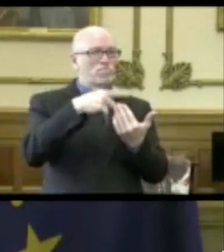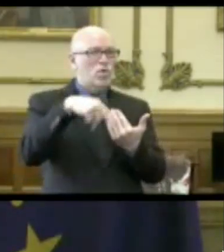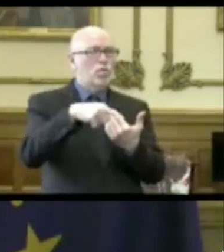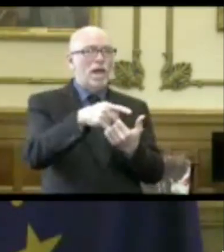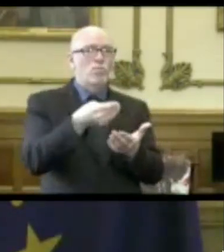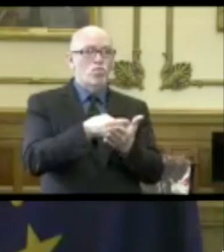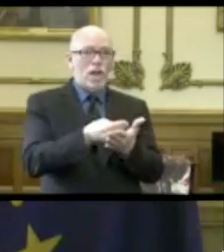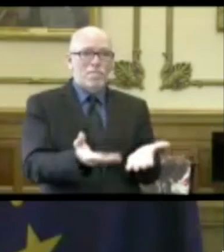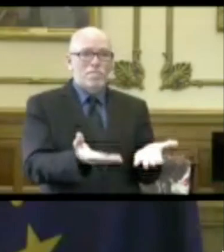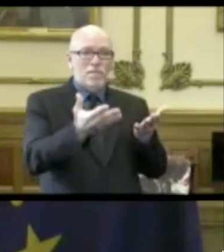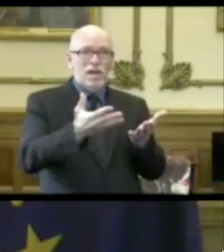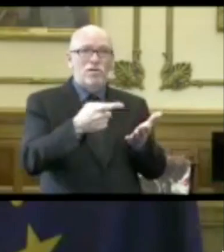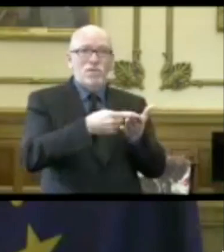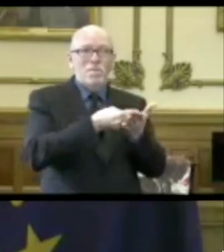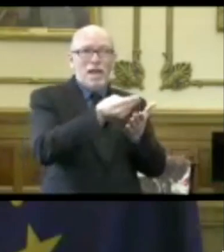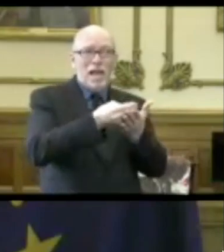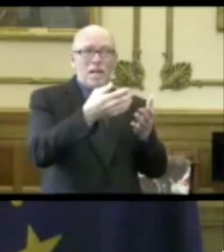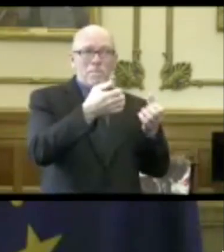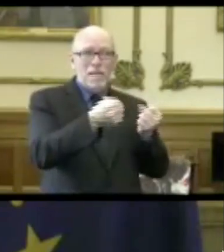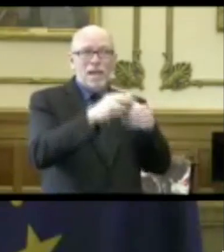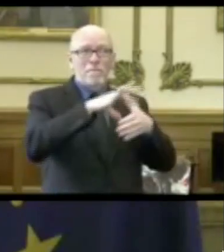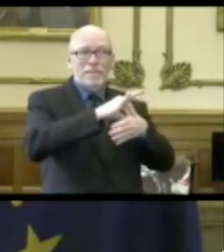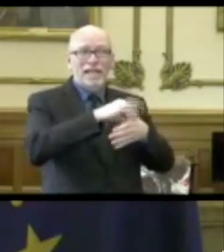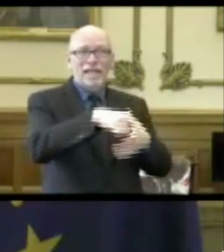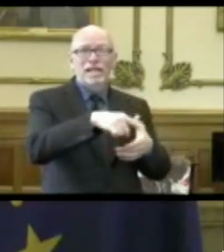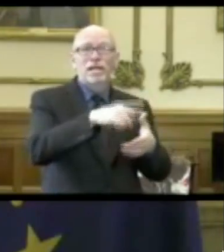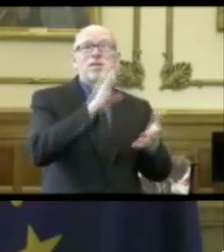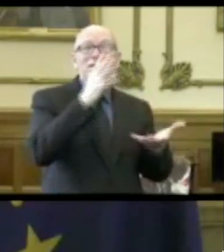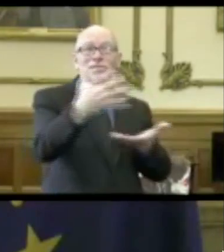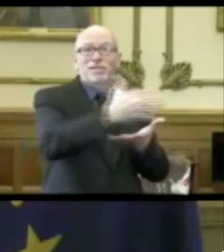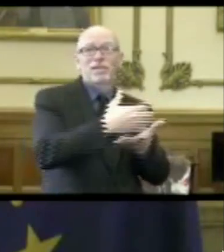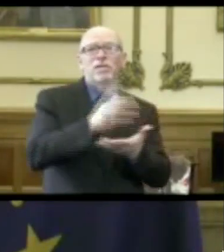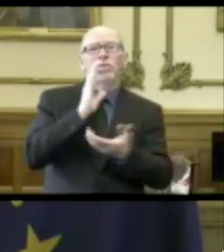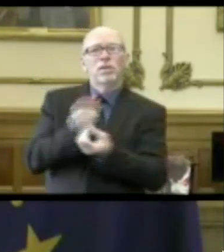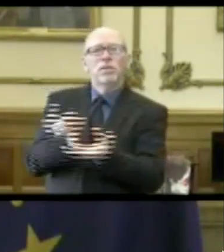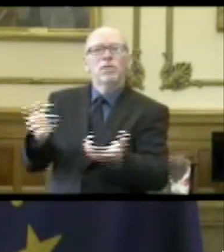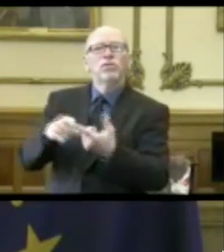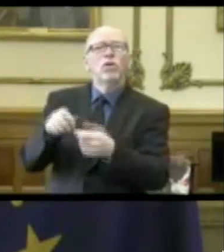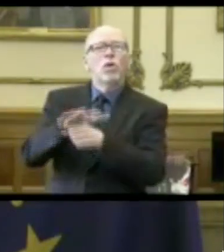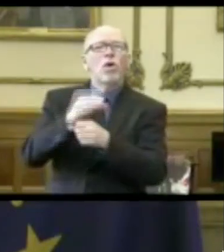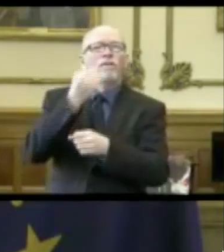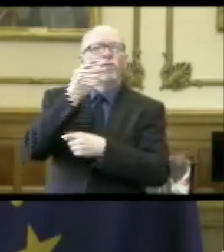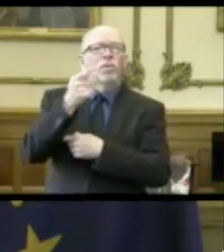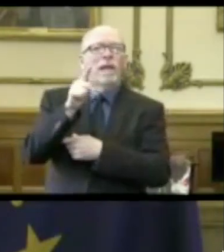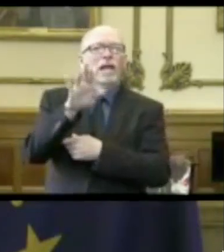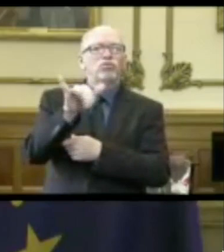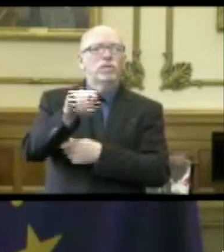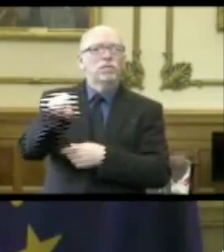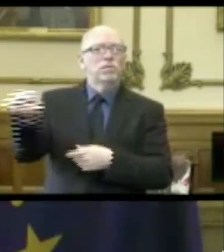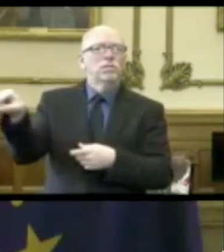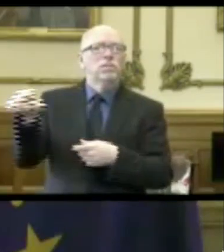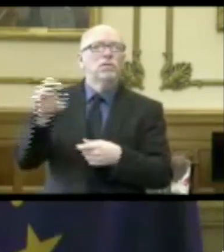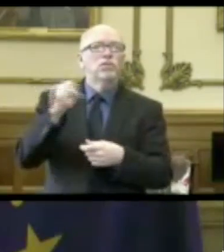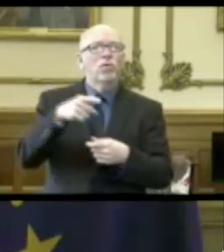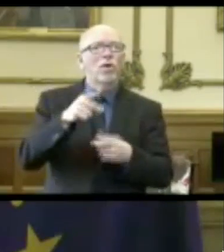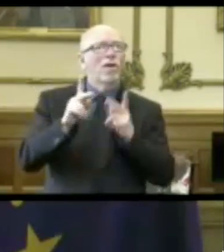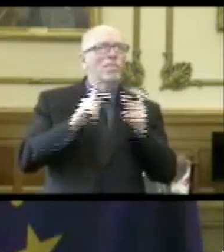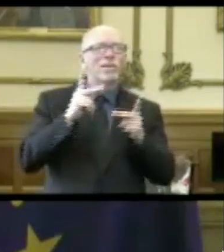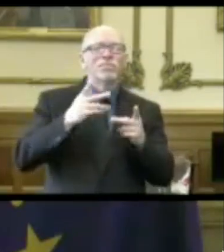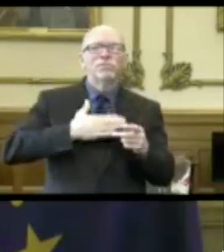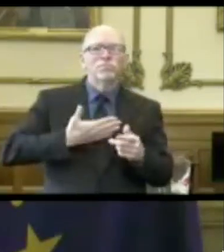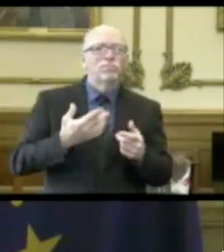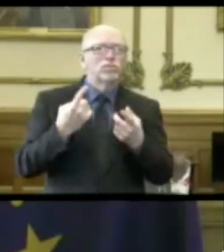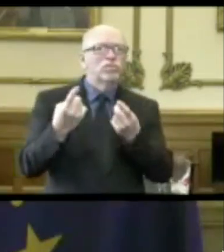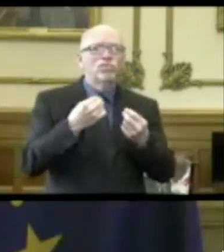raising money to buy milk and meat, then to supply the local food pantries. And so you talk about folks stepping up, again,